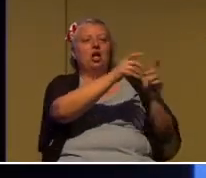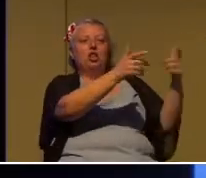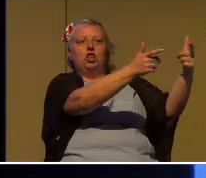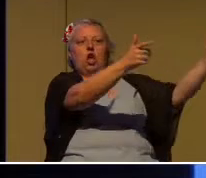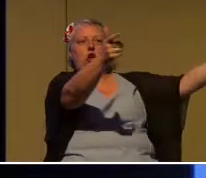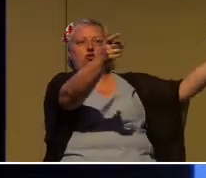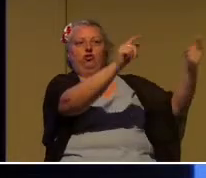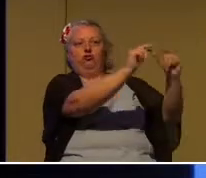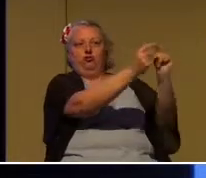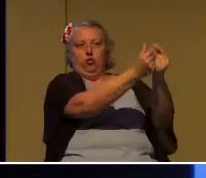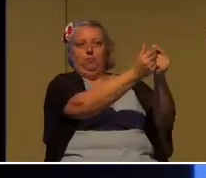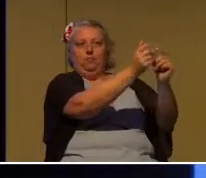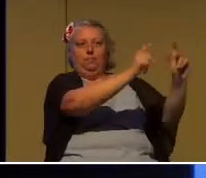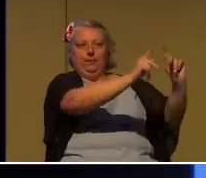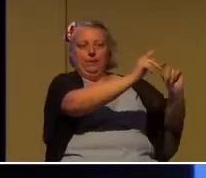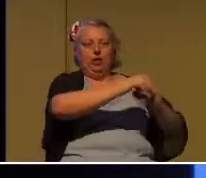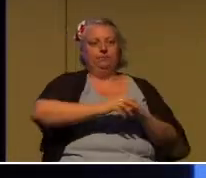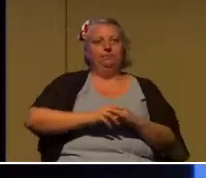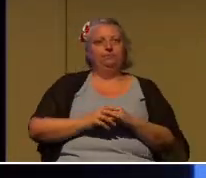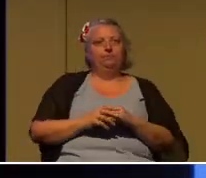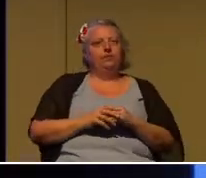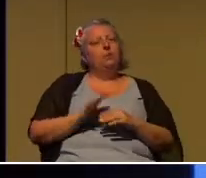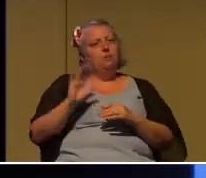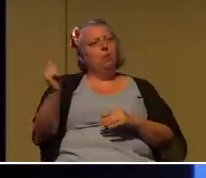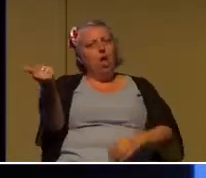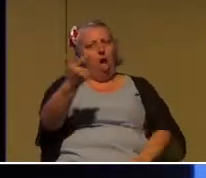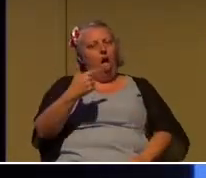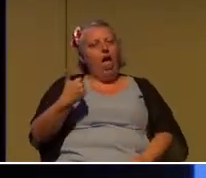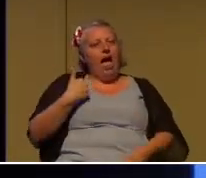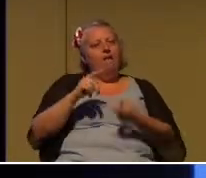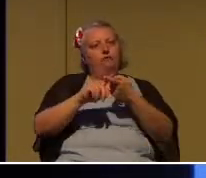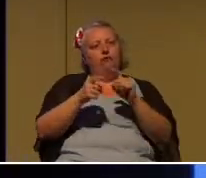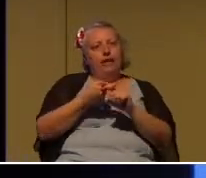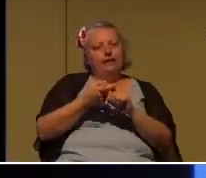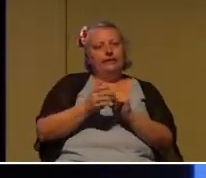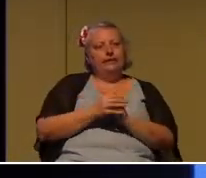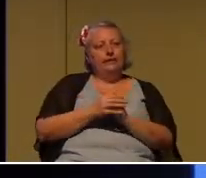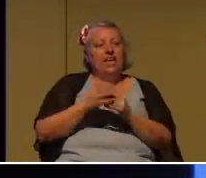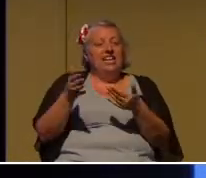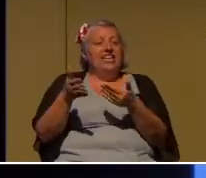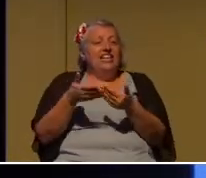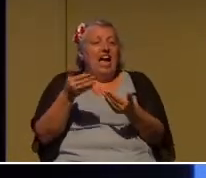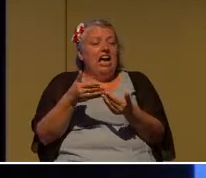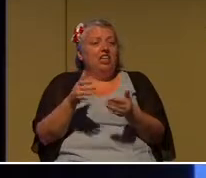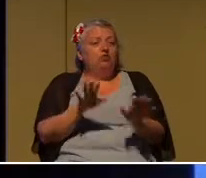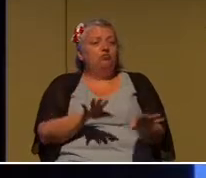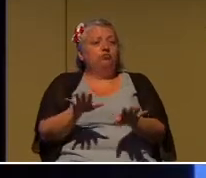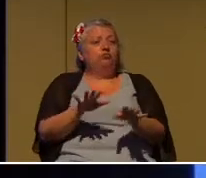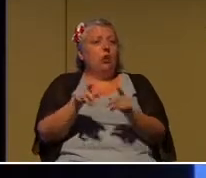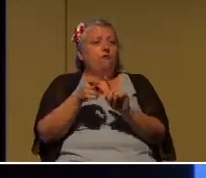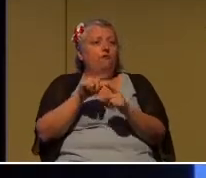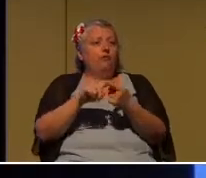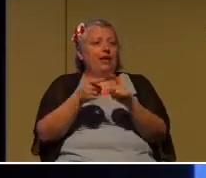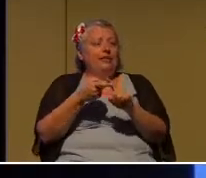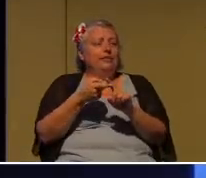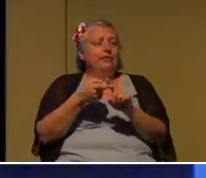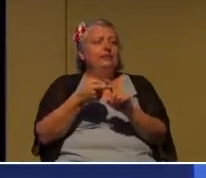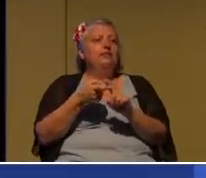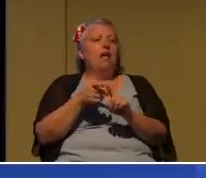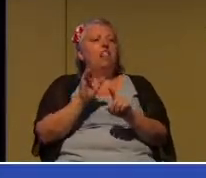acquaintance or two, maybe even a casual friend. Now the second category